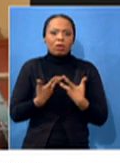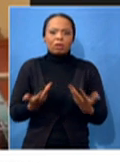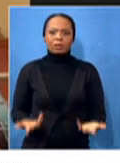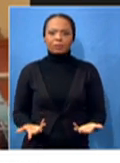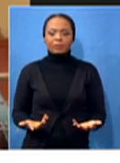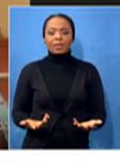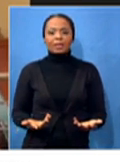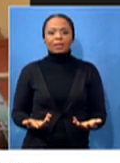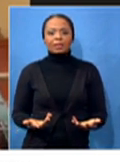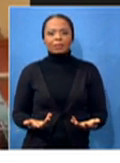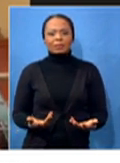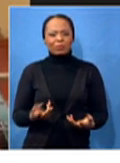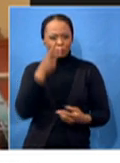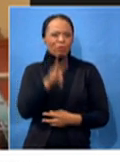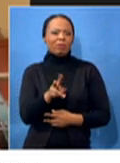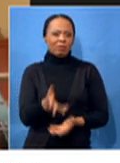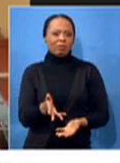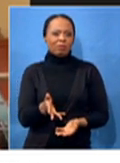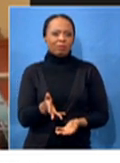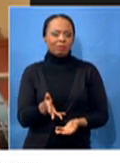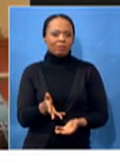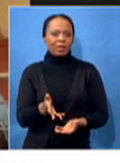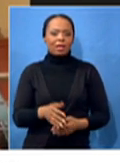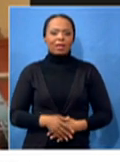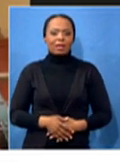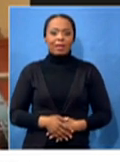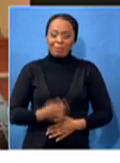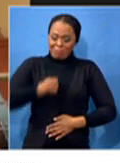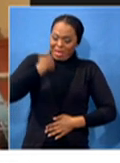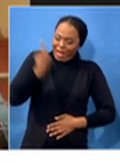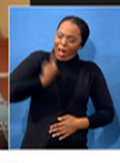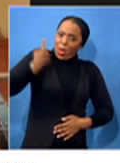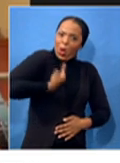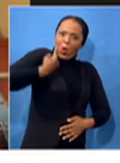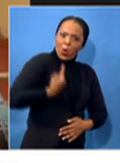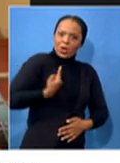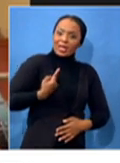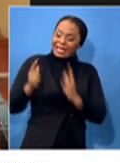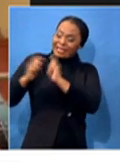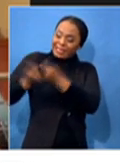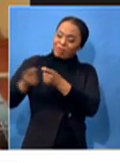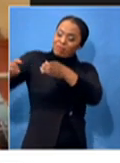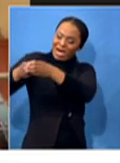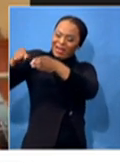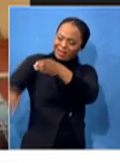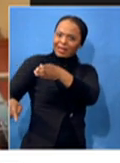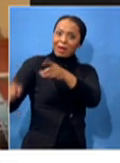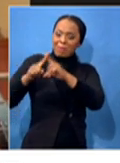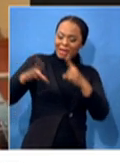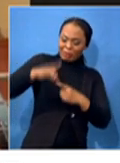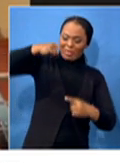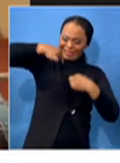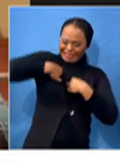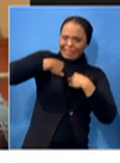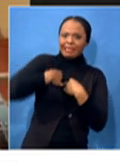You look at that. Be the only one being dropped out of the team, and then never, never